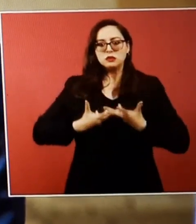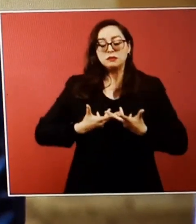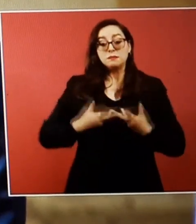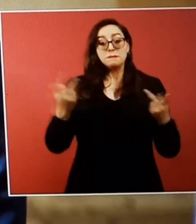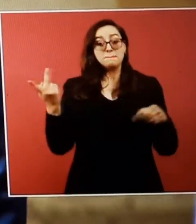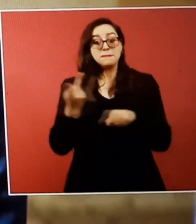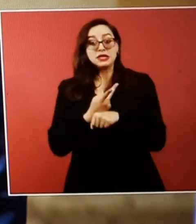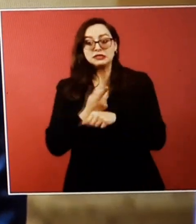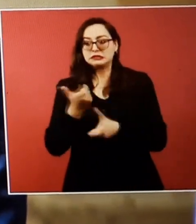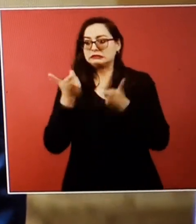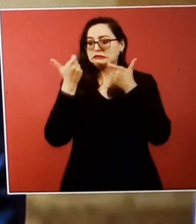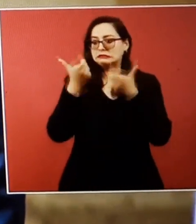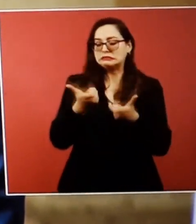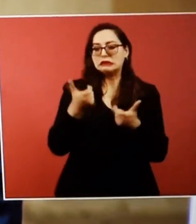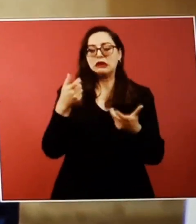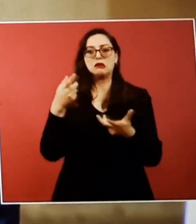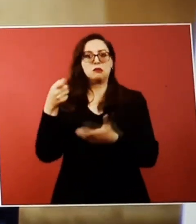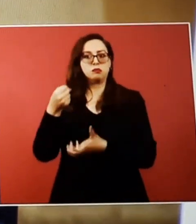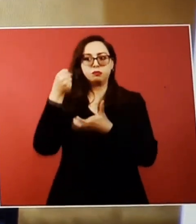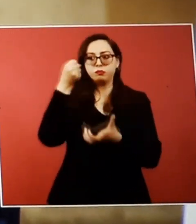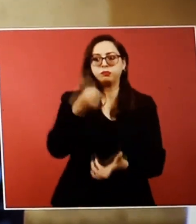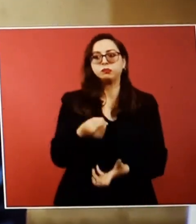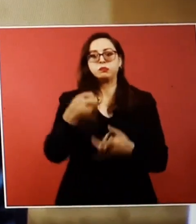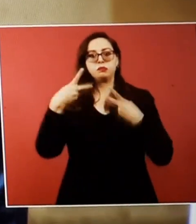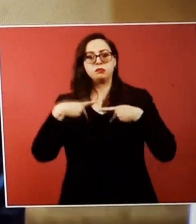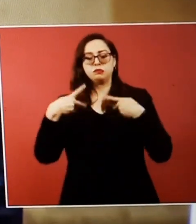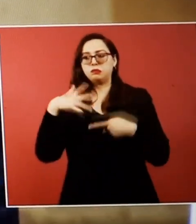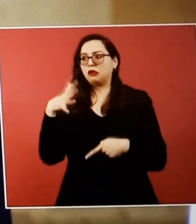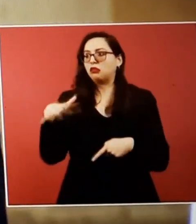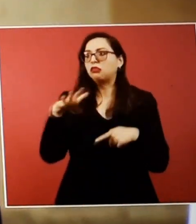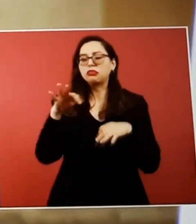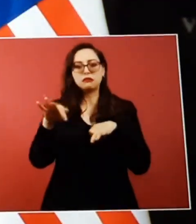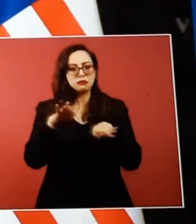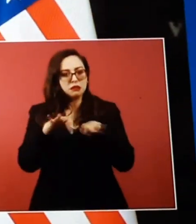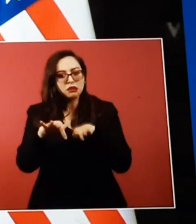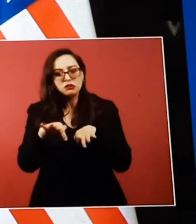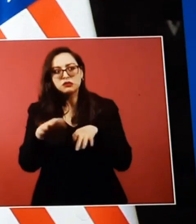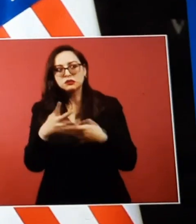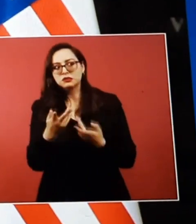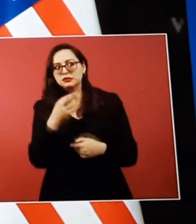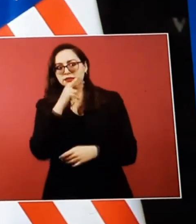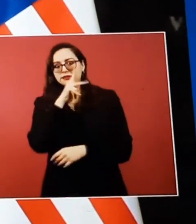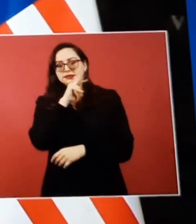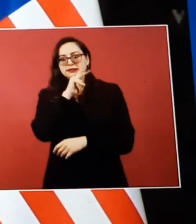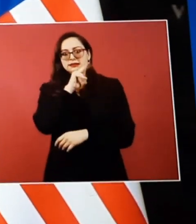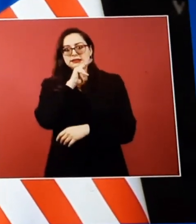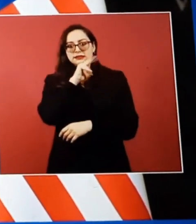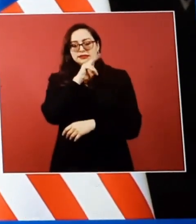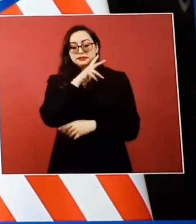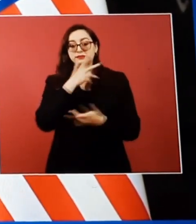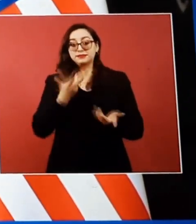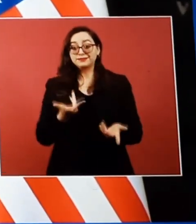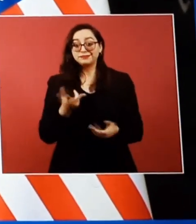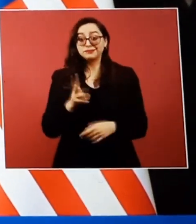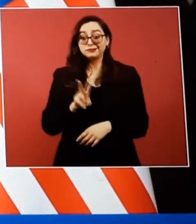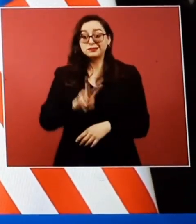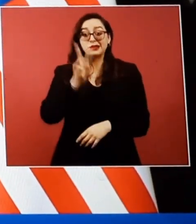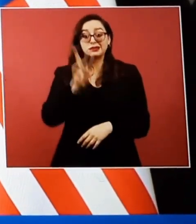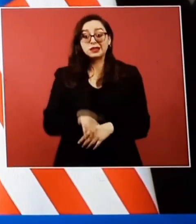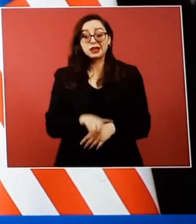worried about what would happen. When free trade is at risk, that isn't good for competition